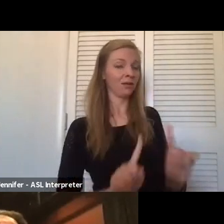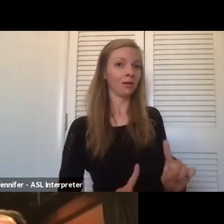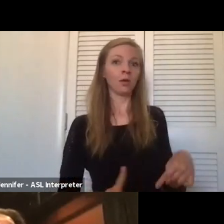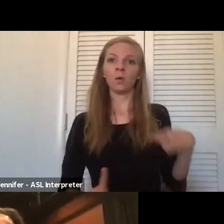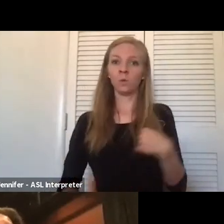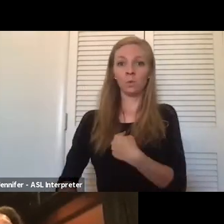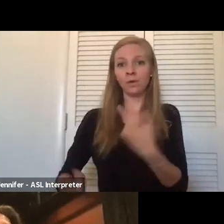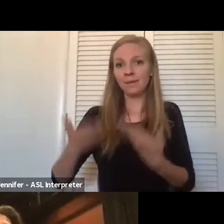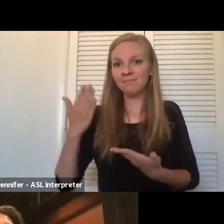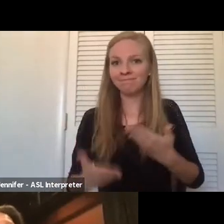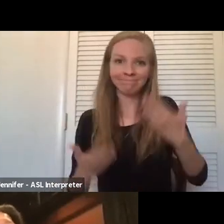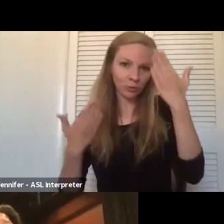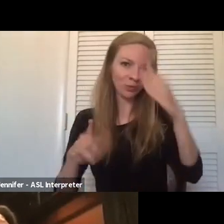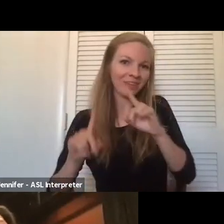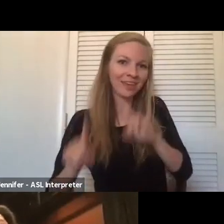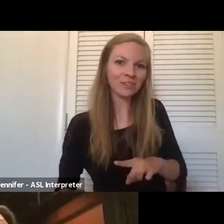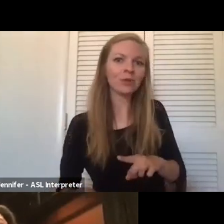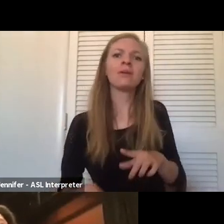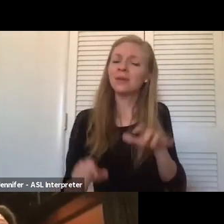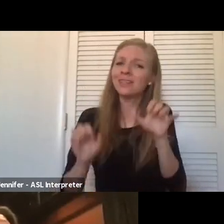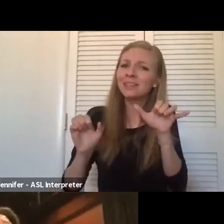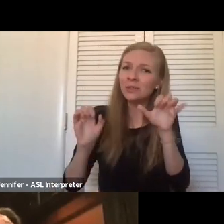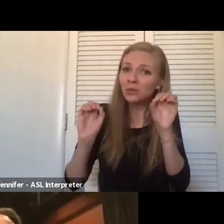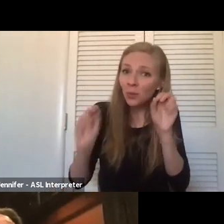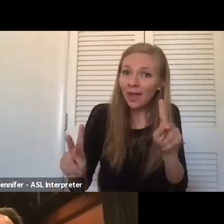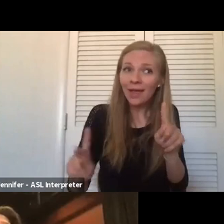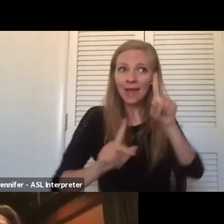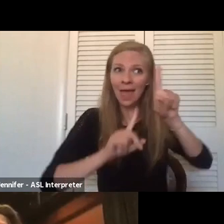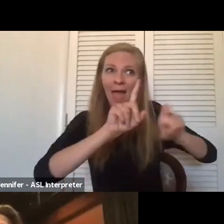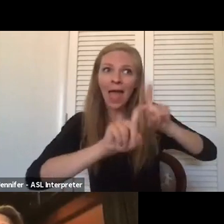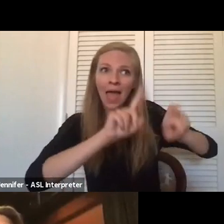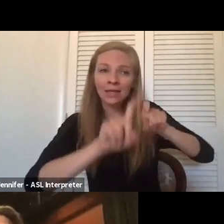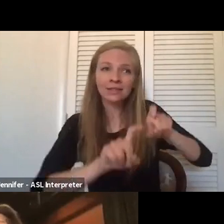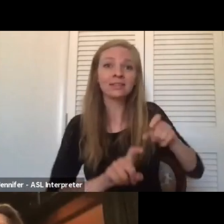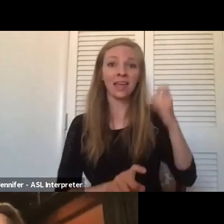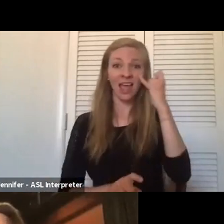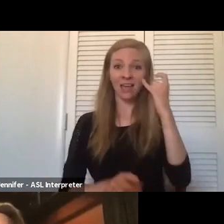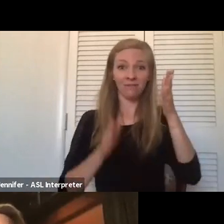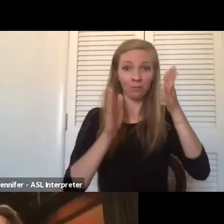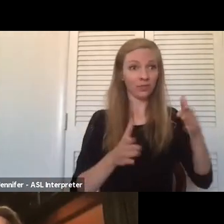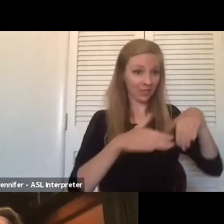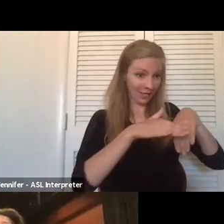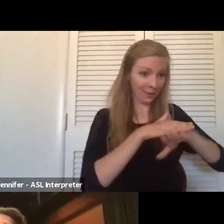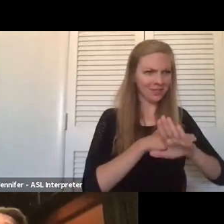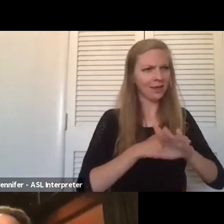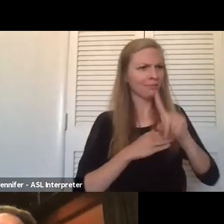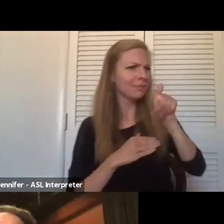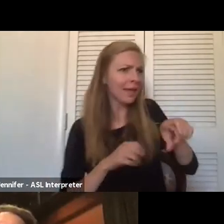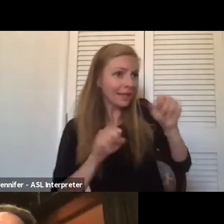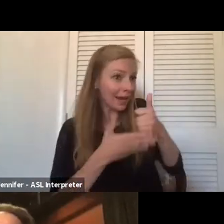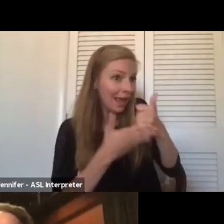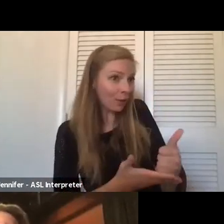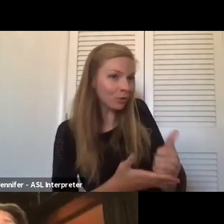And it's okay to ask questions. It's okay to ask a patron when they come to the door, can I help you? Instead of just grabbing their,